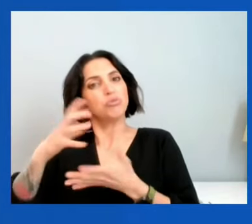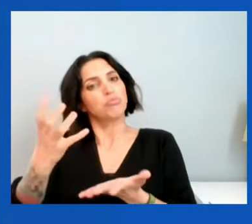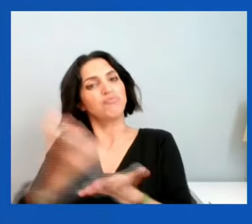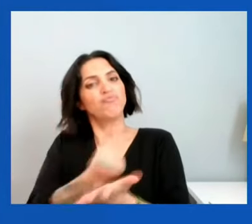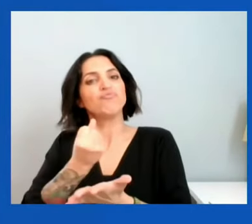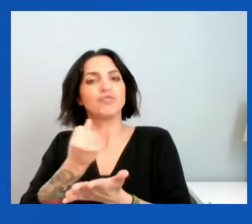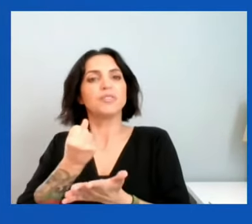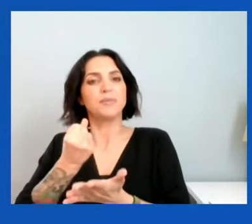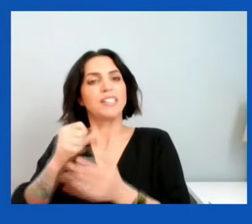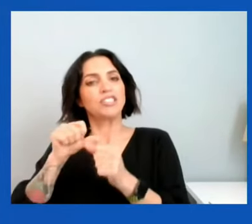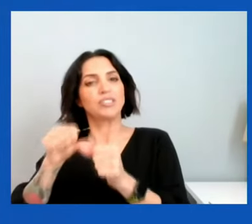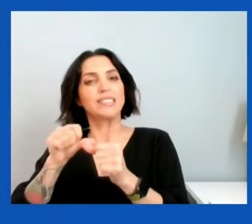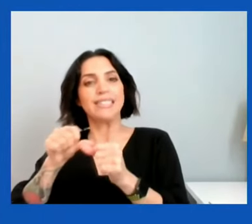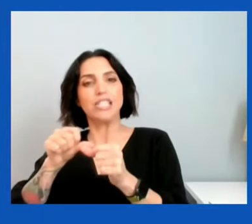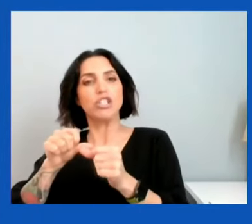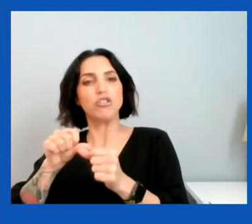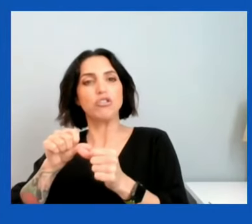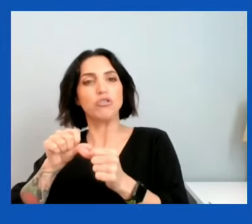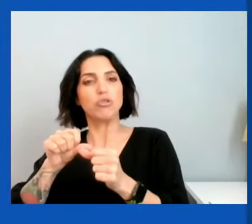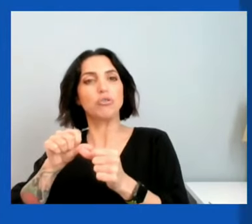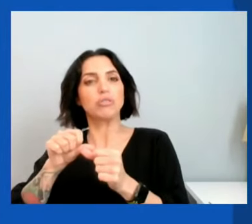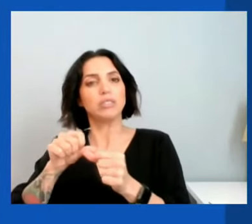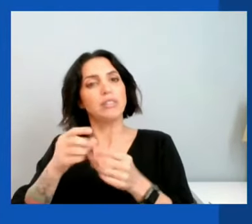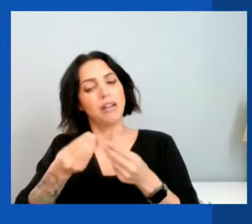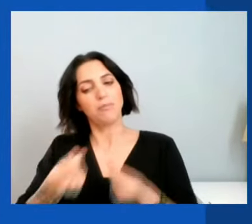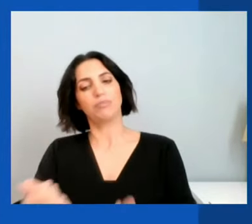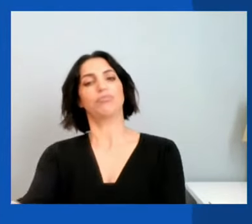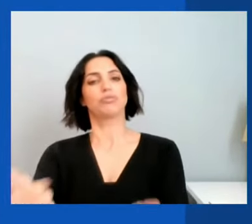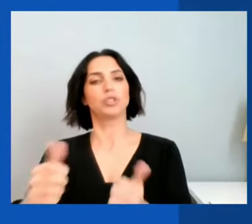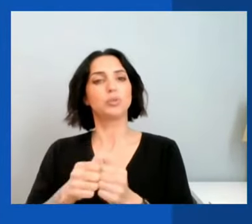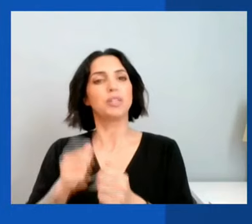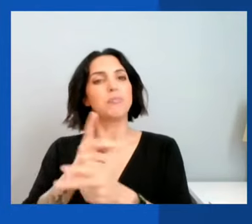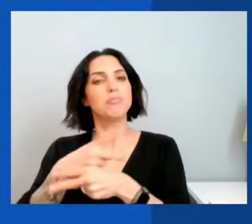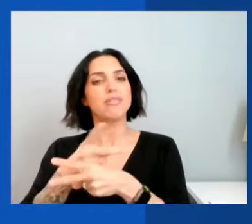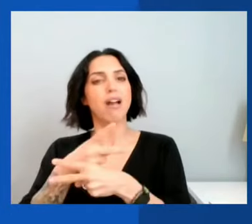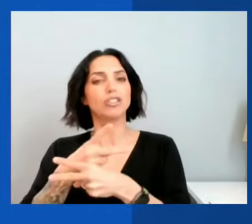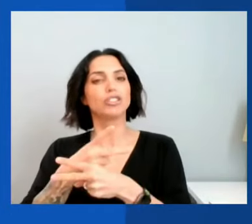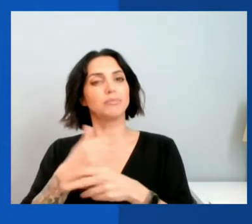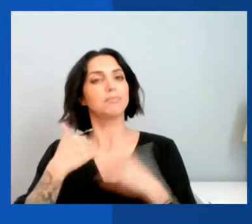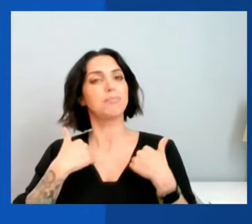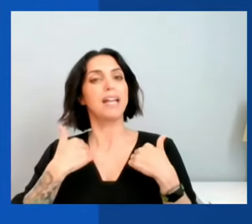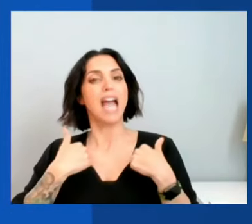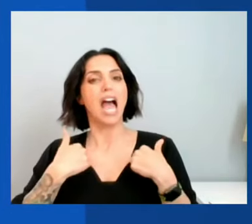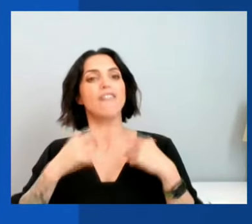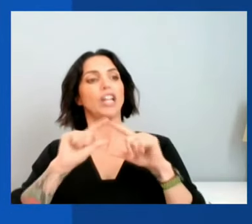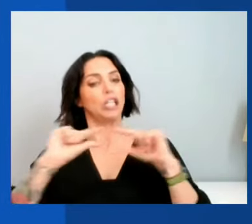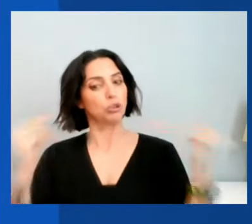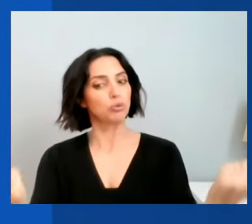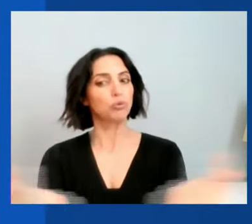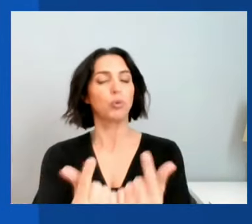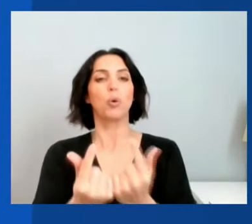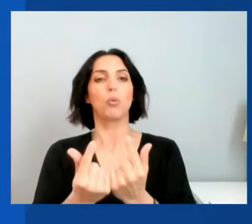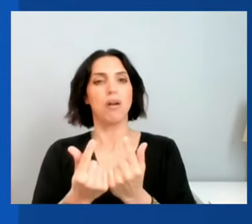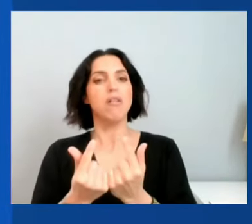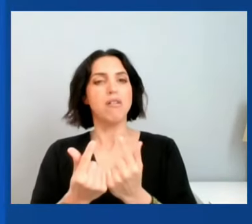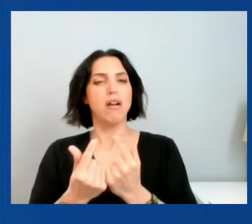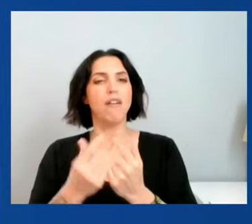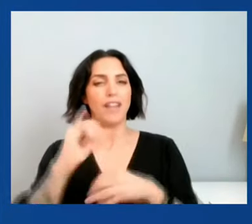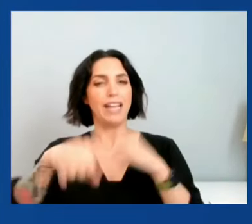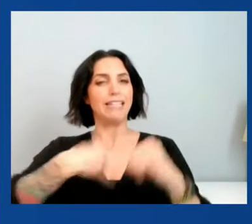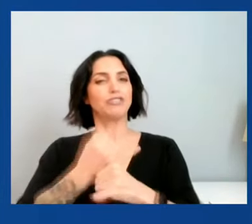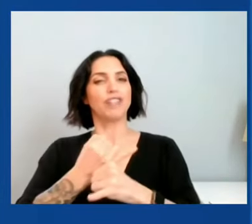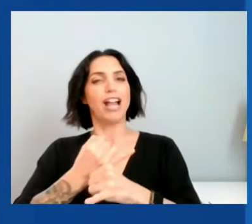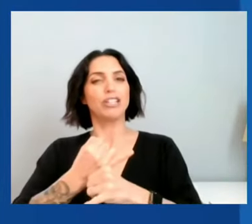efficiencies in production by having a group of partners who work to